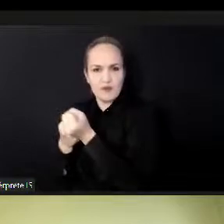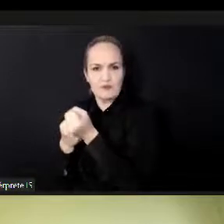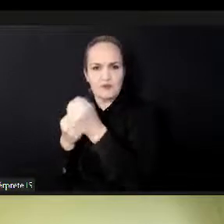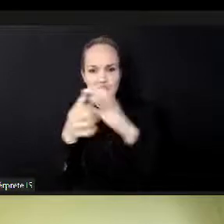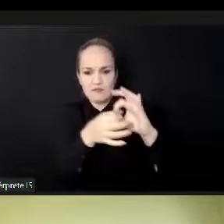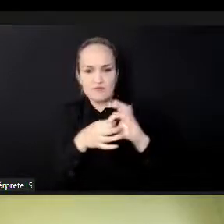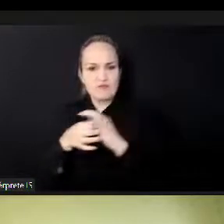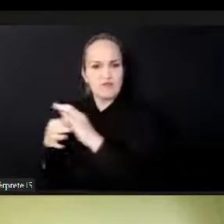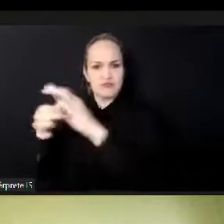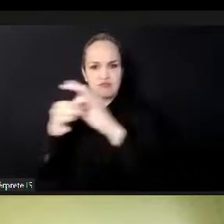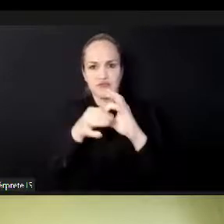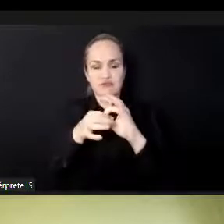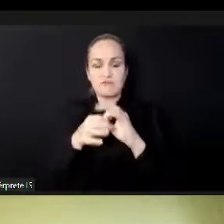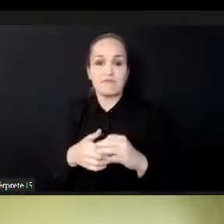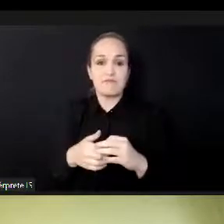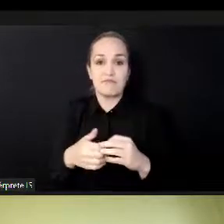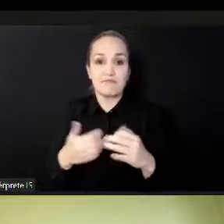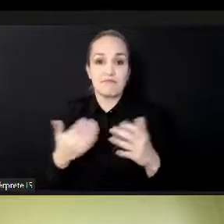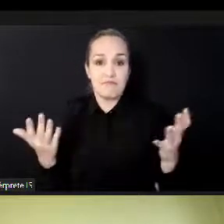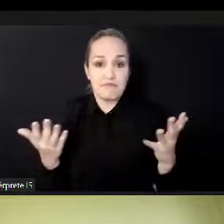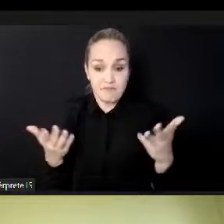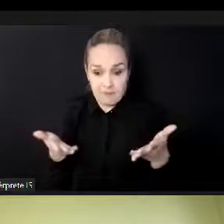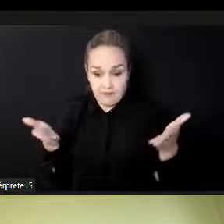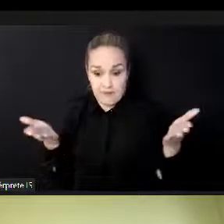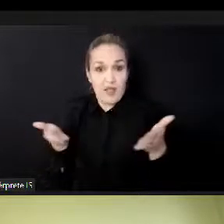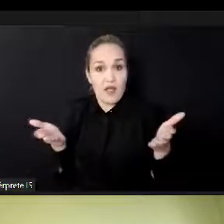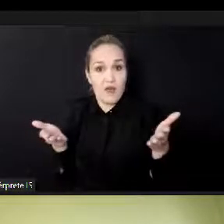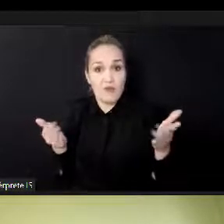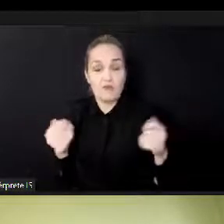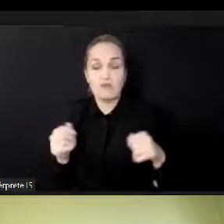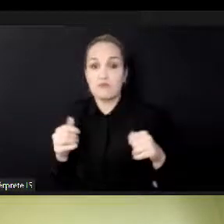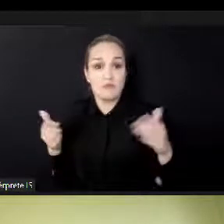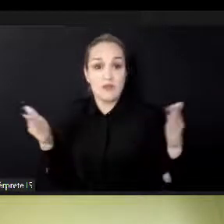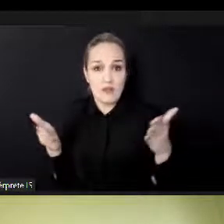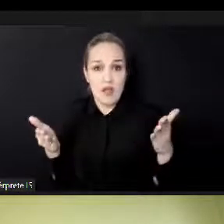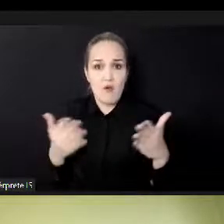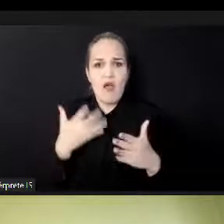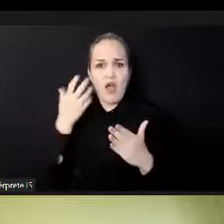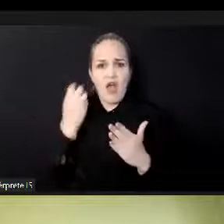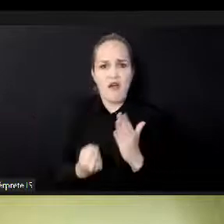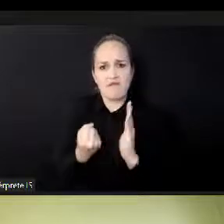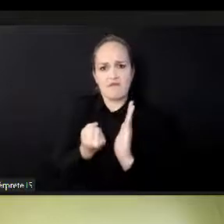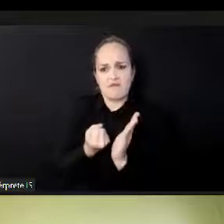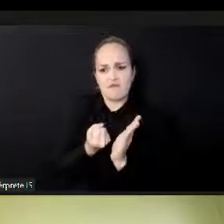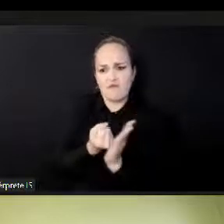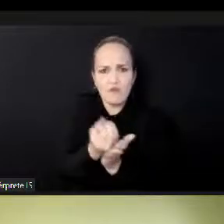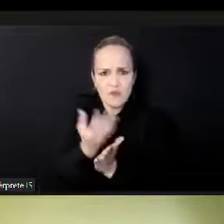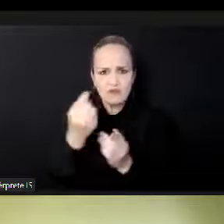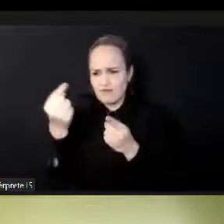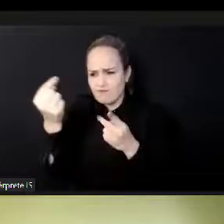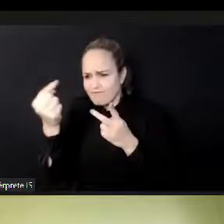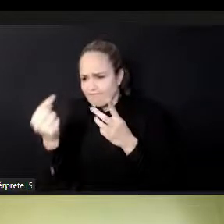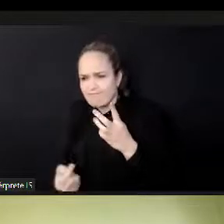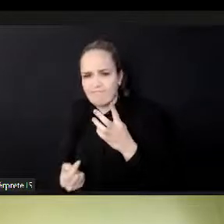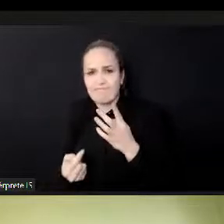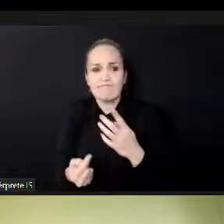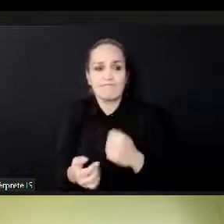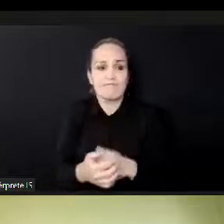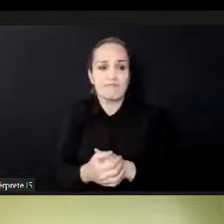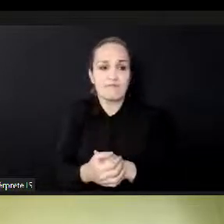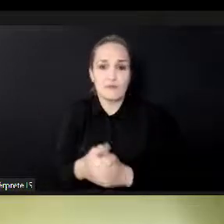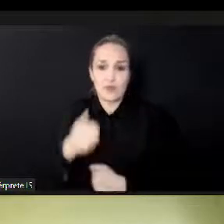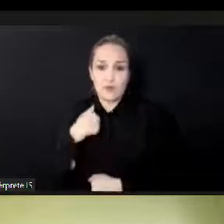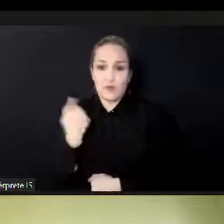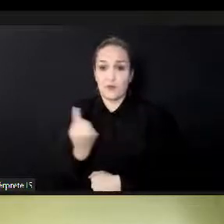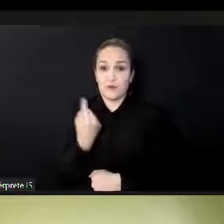data, data, data. I don't think I'm going to be the only person that mentions it. I'm sure we've had it, heard it all already, but that's one of